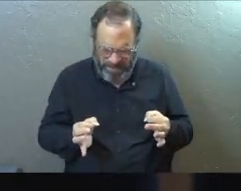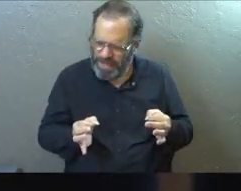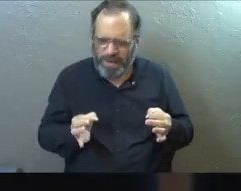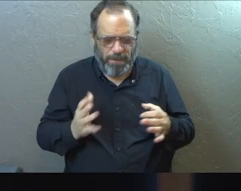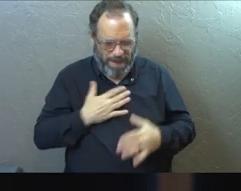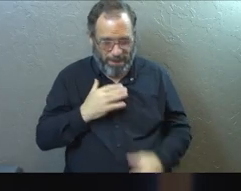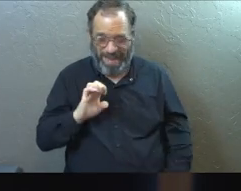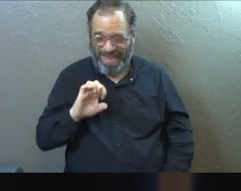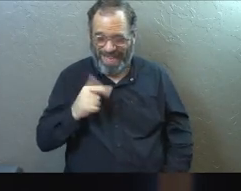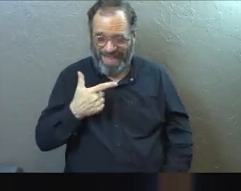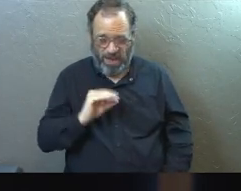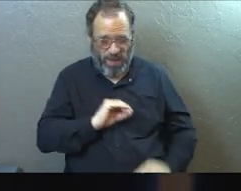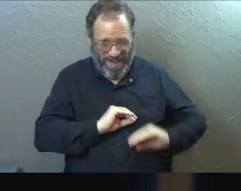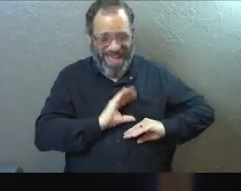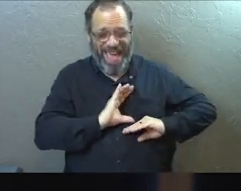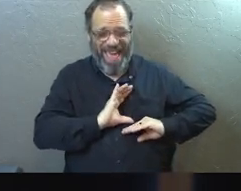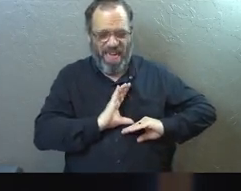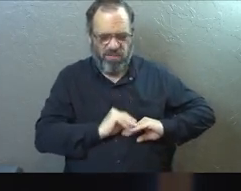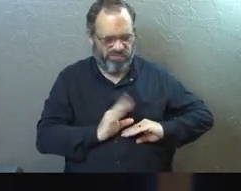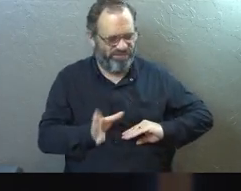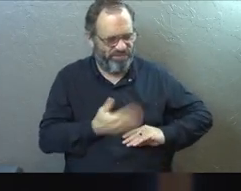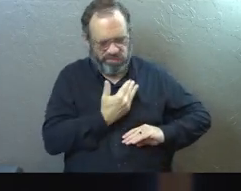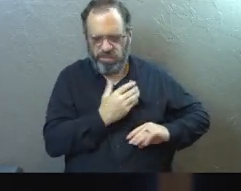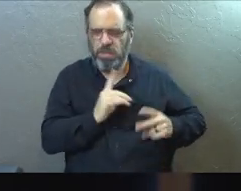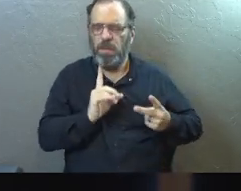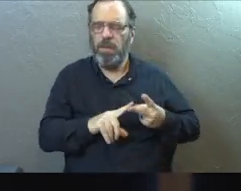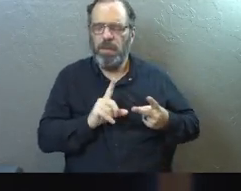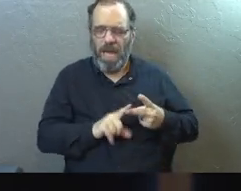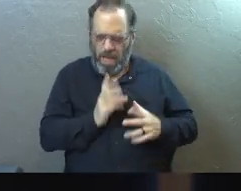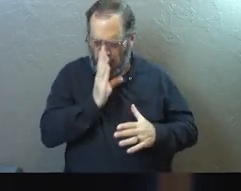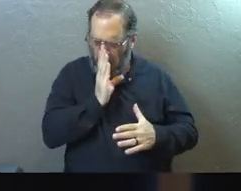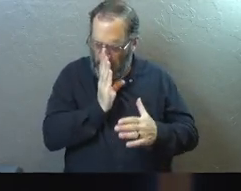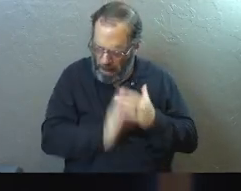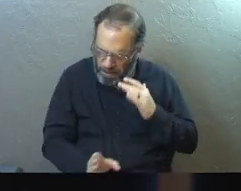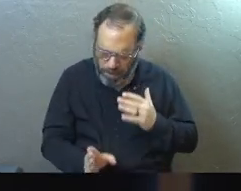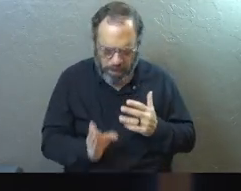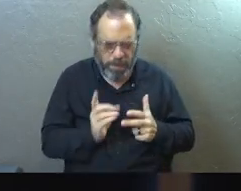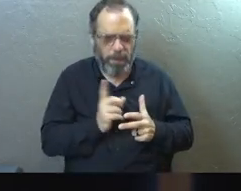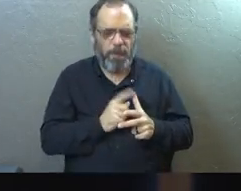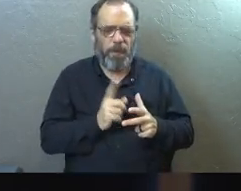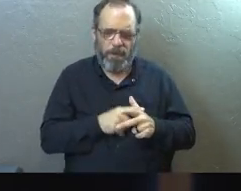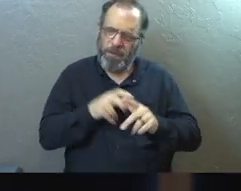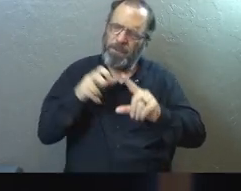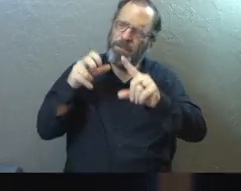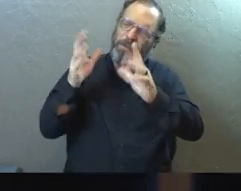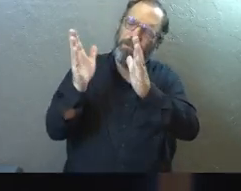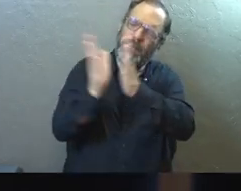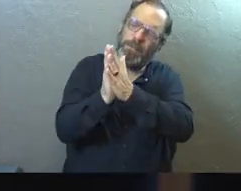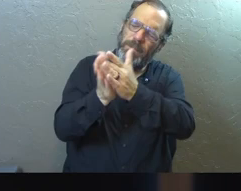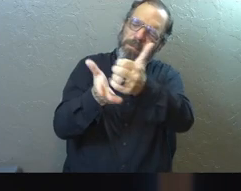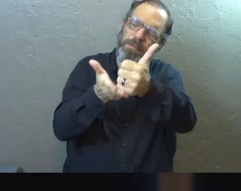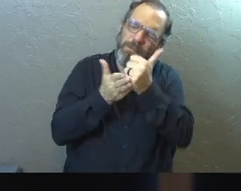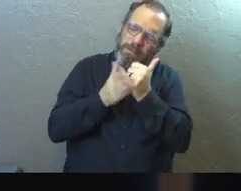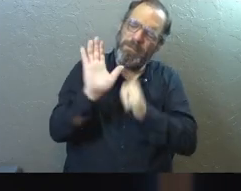God, when we need to let our ego die. Help us, God, when we need to be humble. Help us, God, when we need to ask for help.